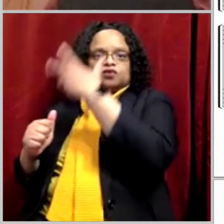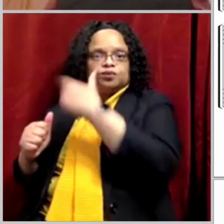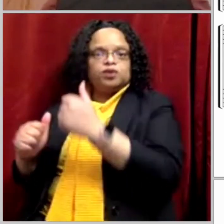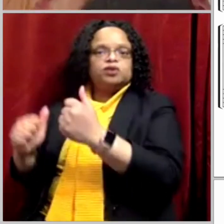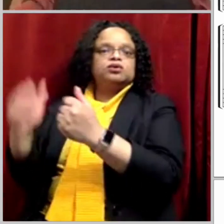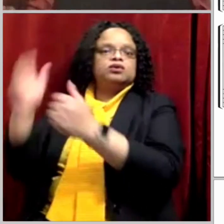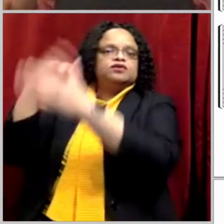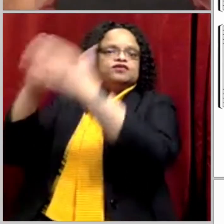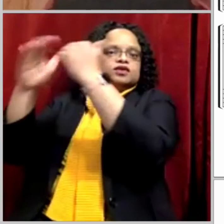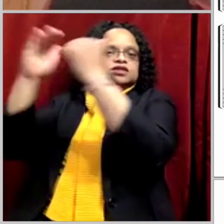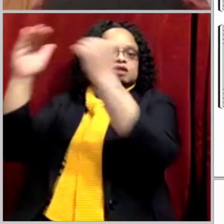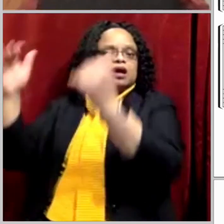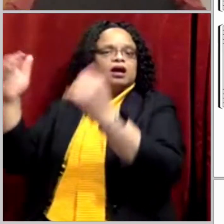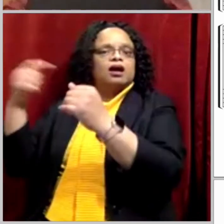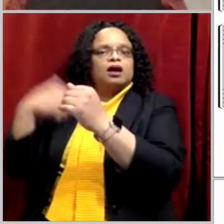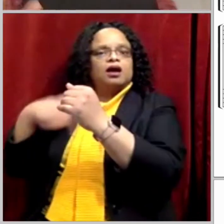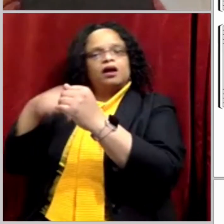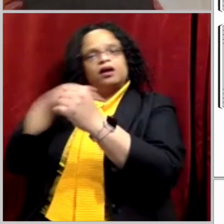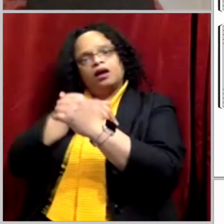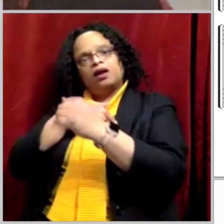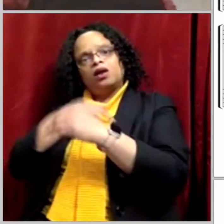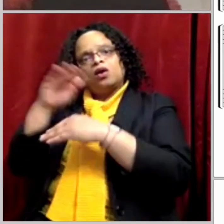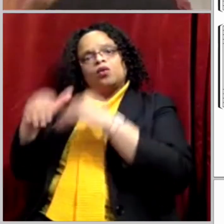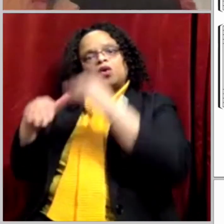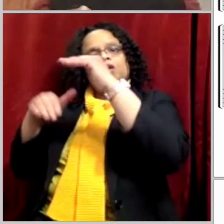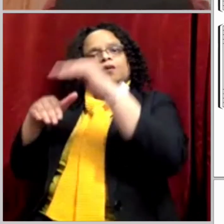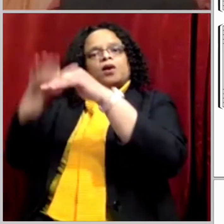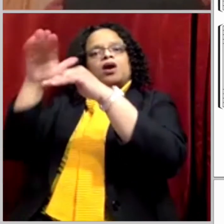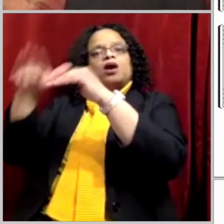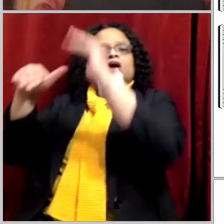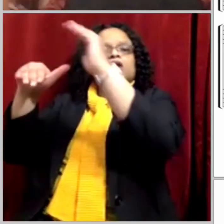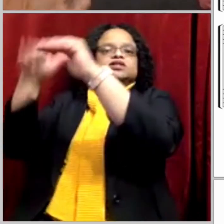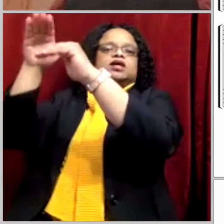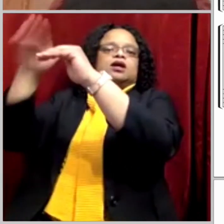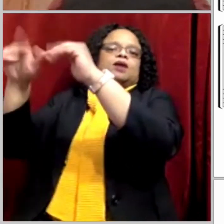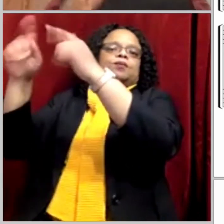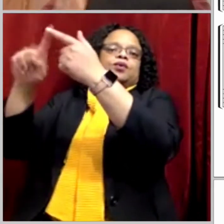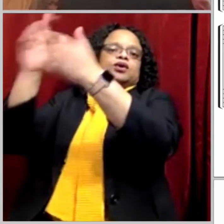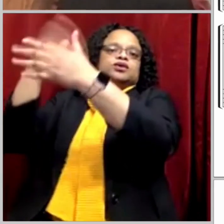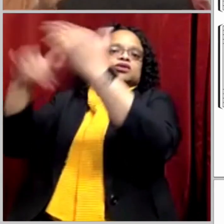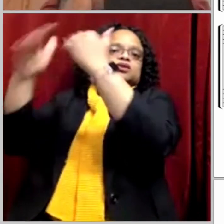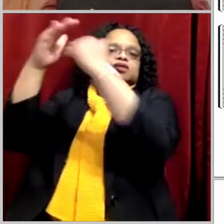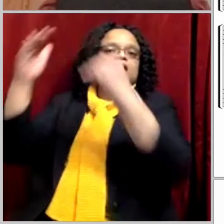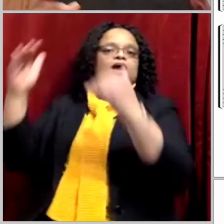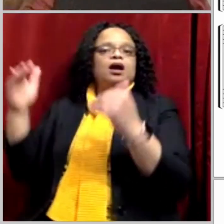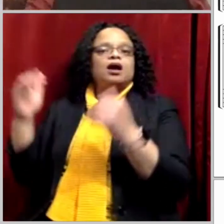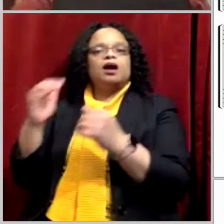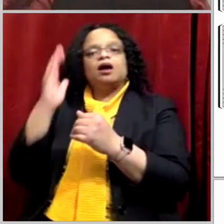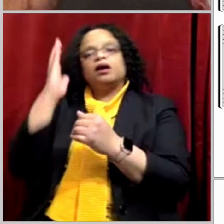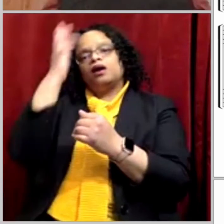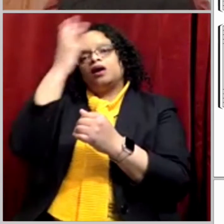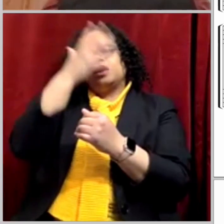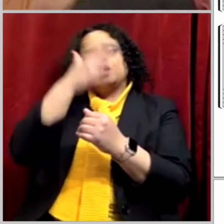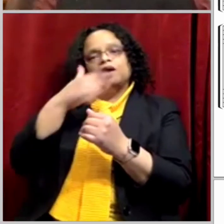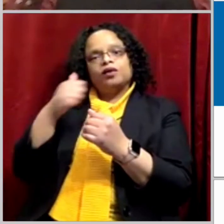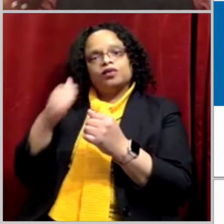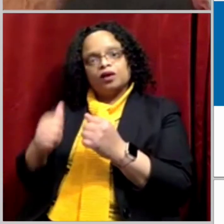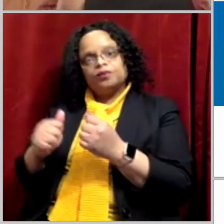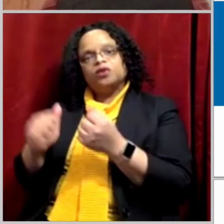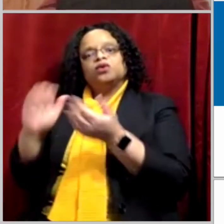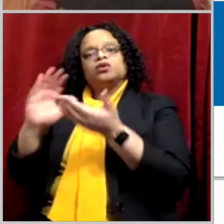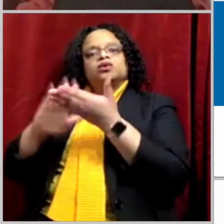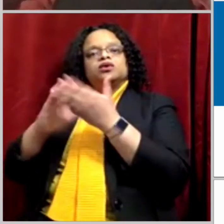beautiful Zion We're marching upward to Zion